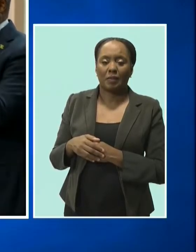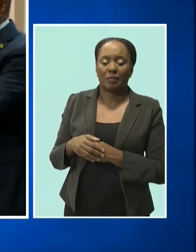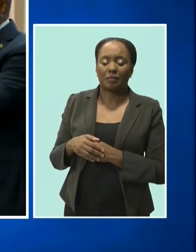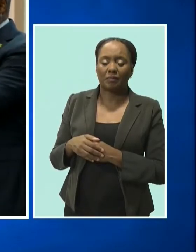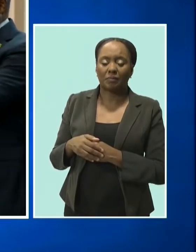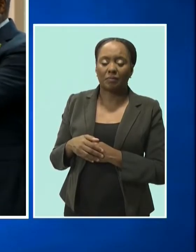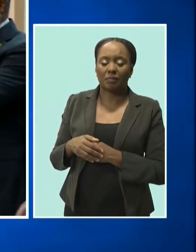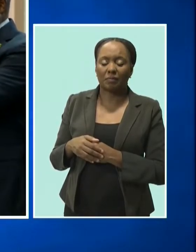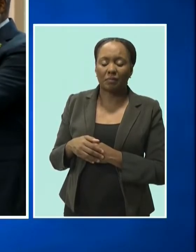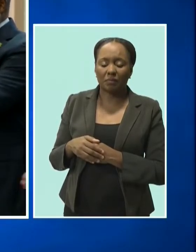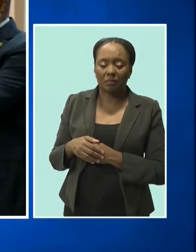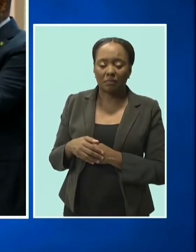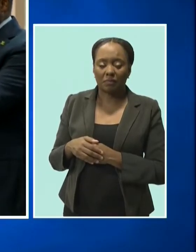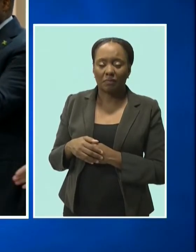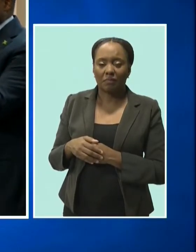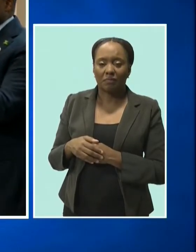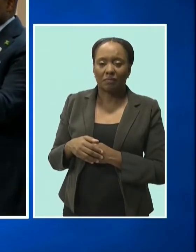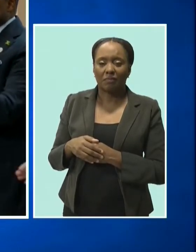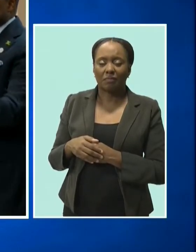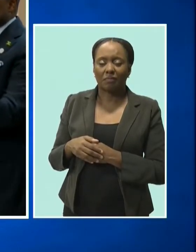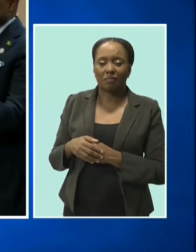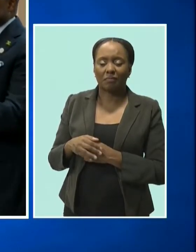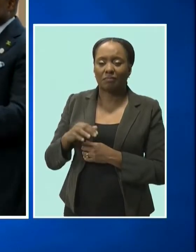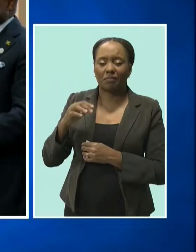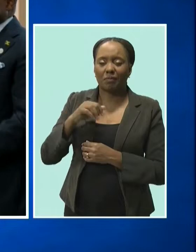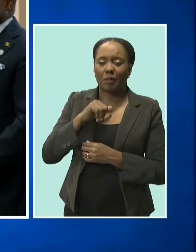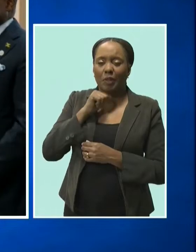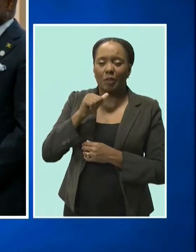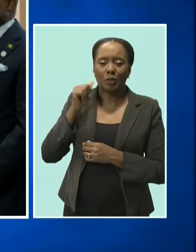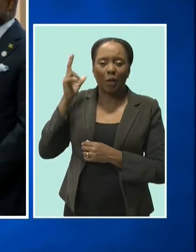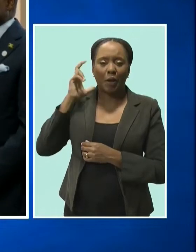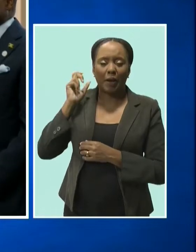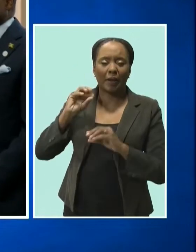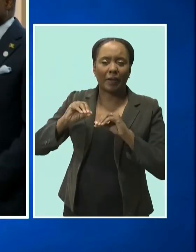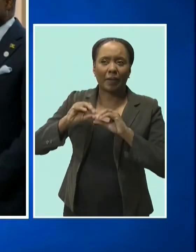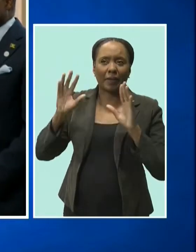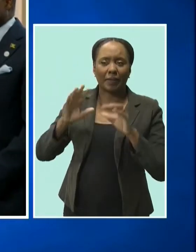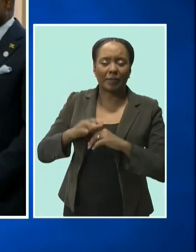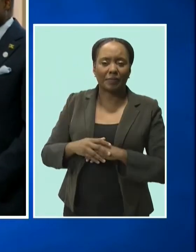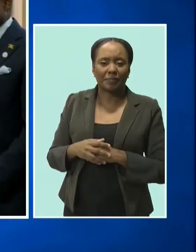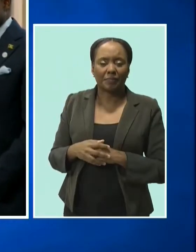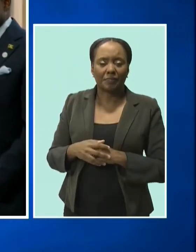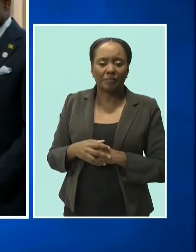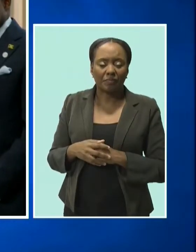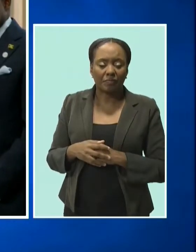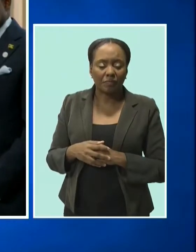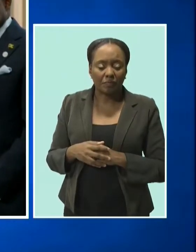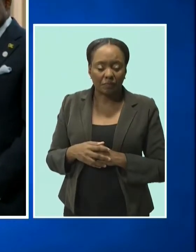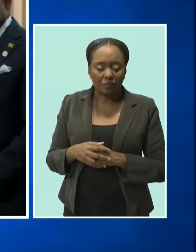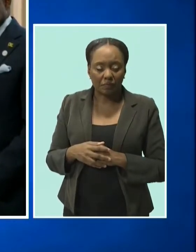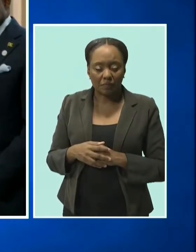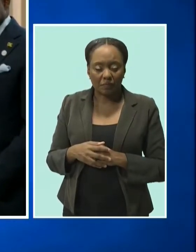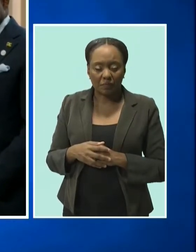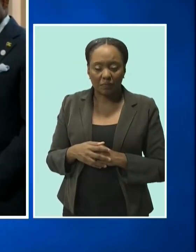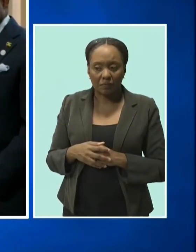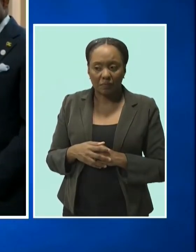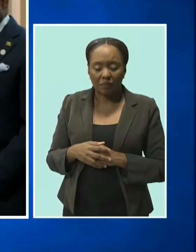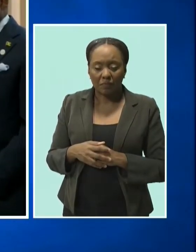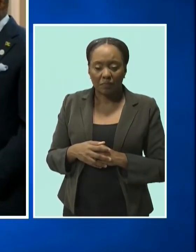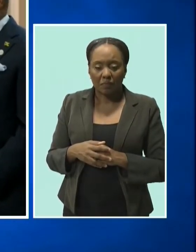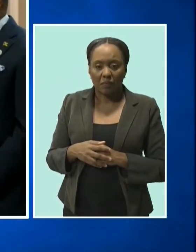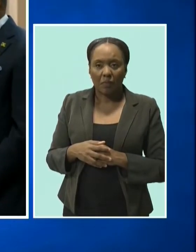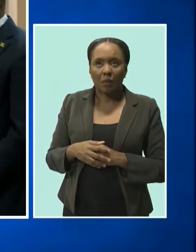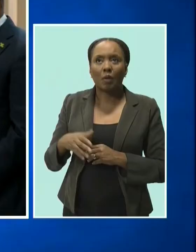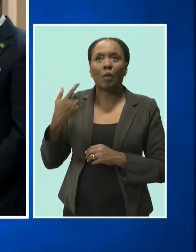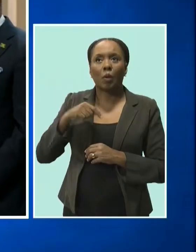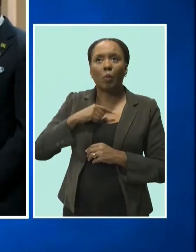Lisa Cummett with him and the Director of Tourism. So he's here in full force waving the Barbados